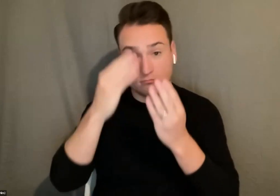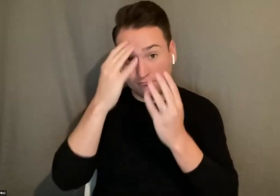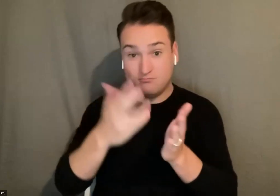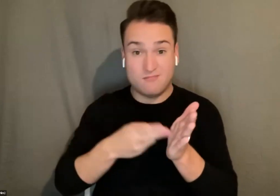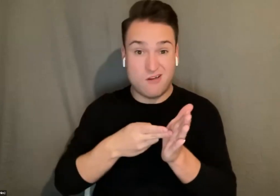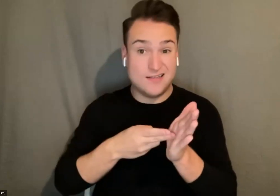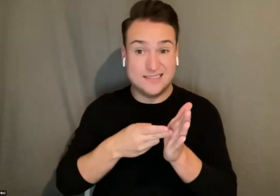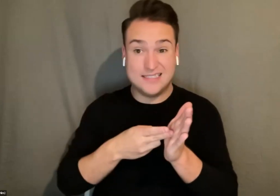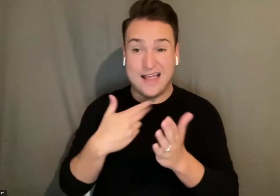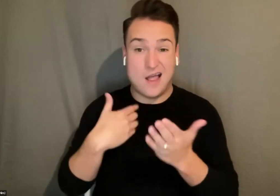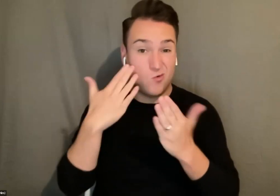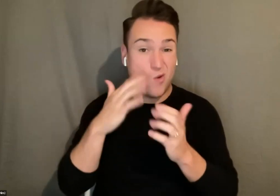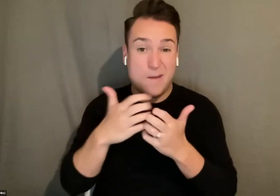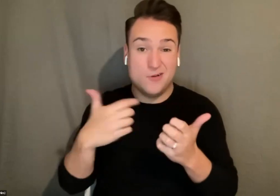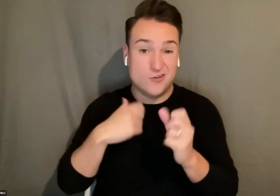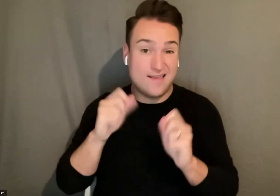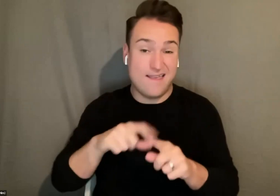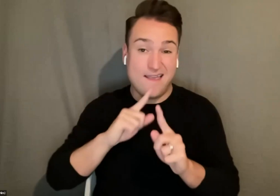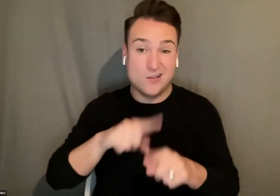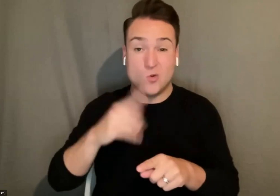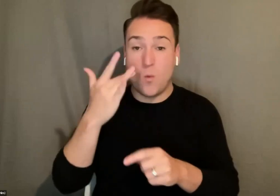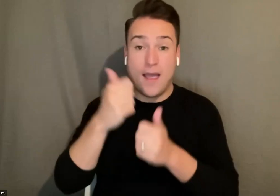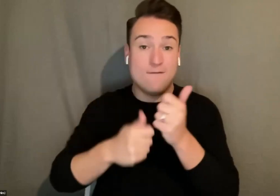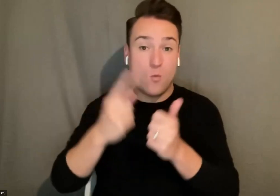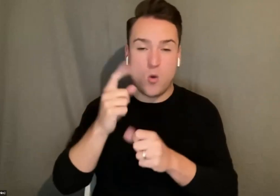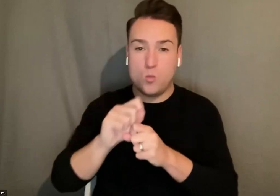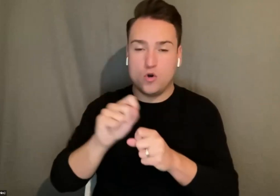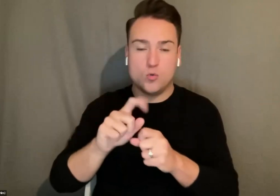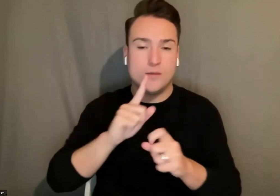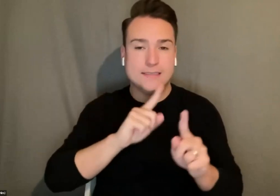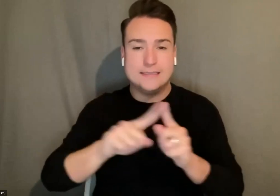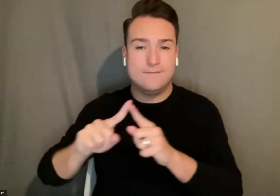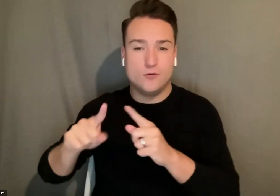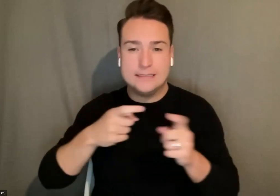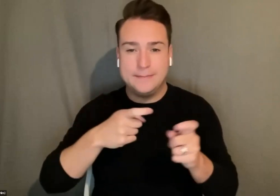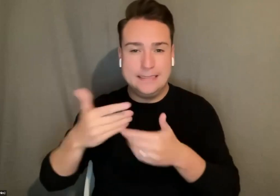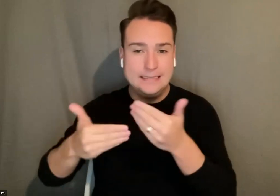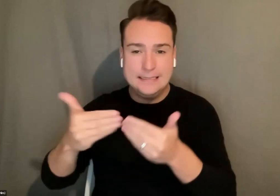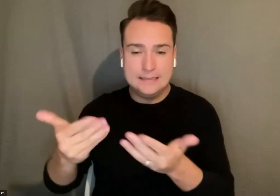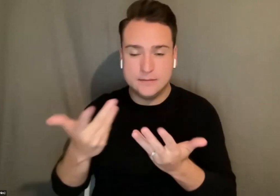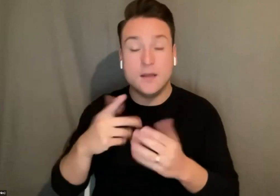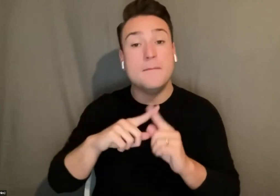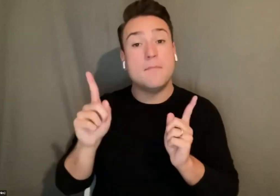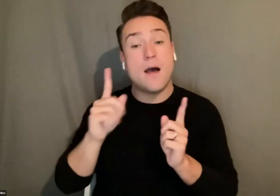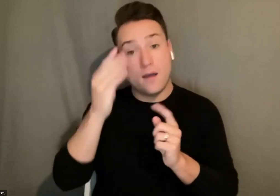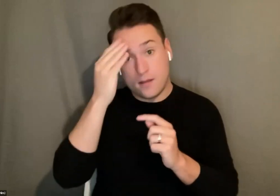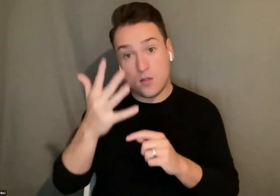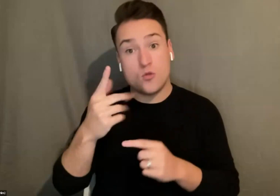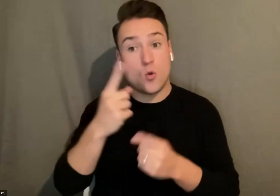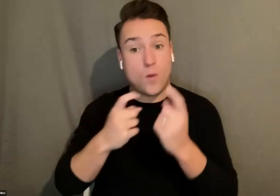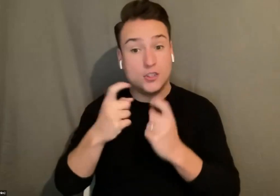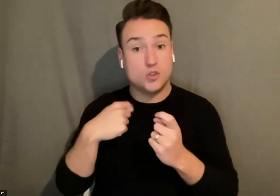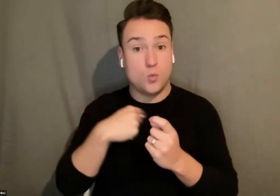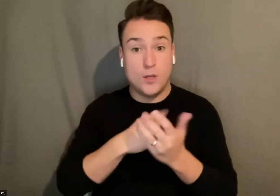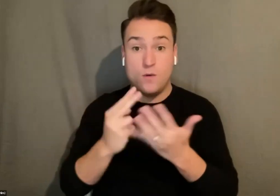how much I can answer this because I think everyone works at really different speeds I will say um those questions that we went